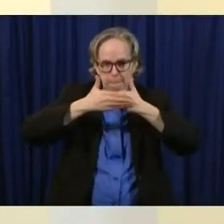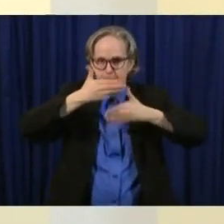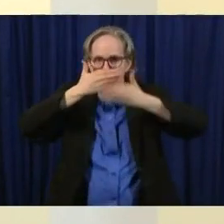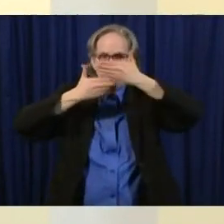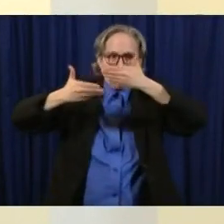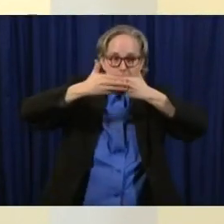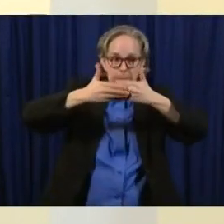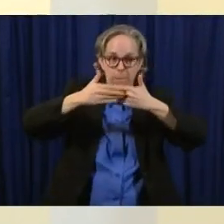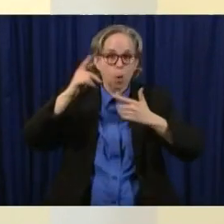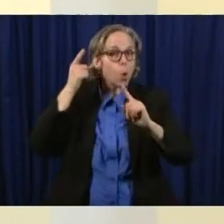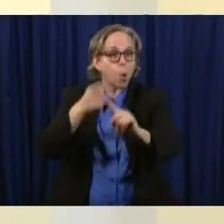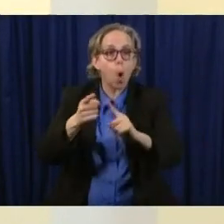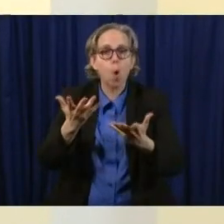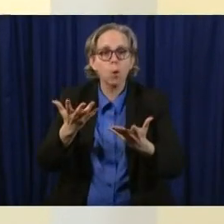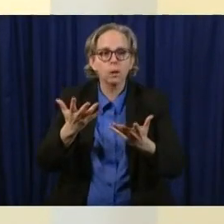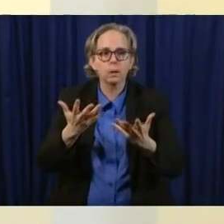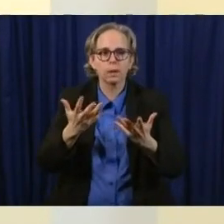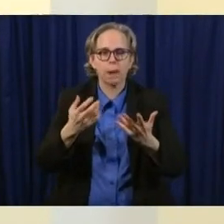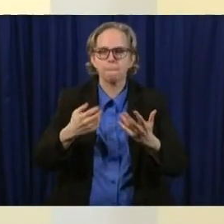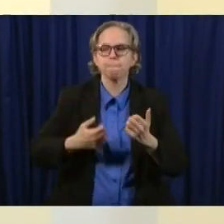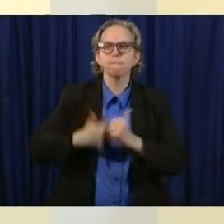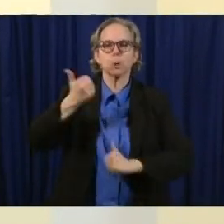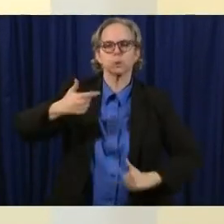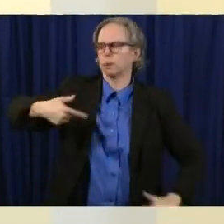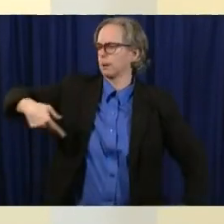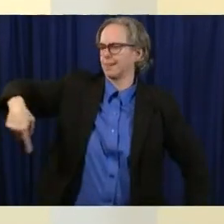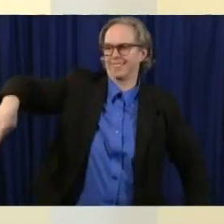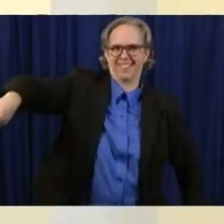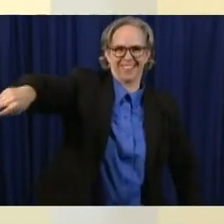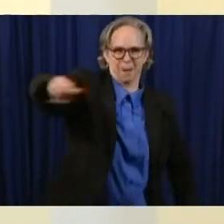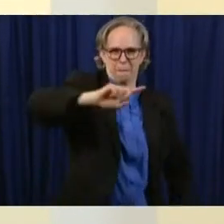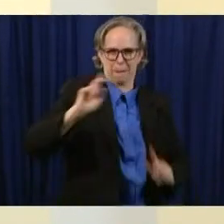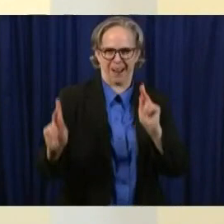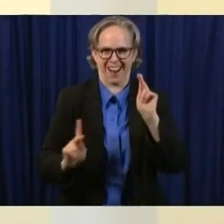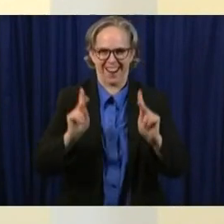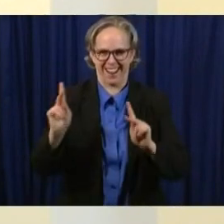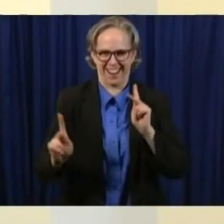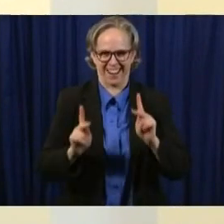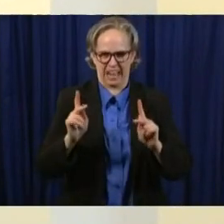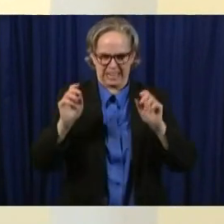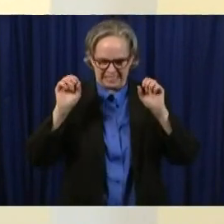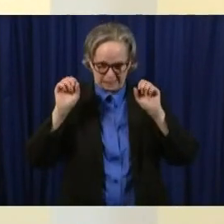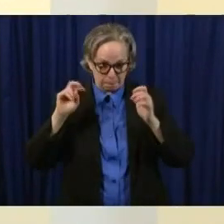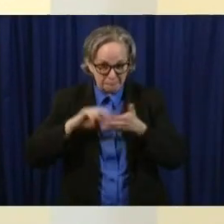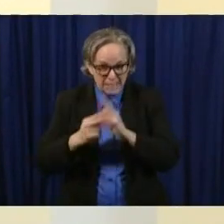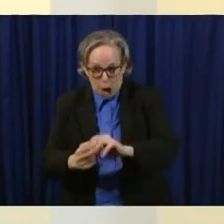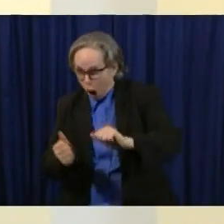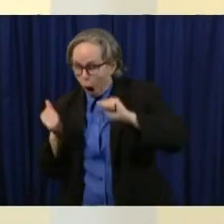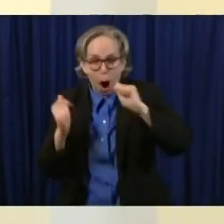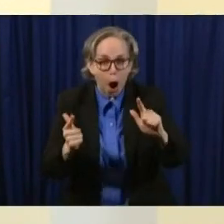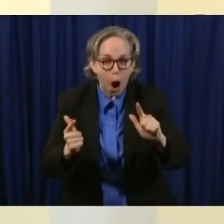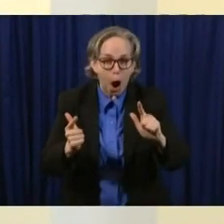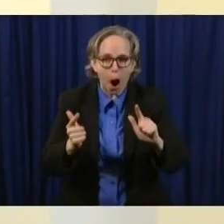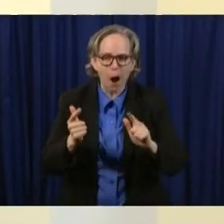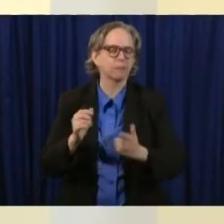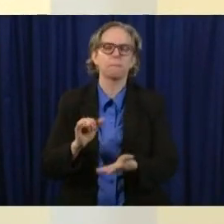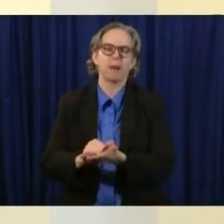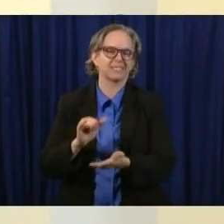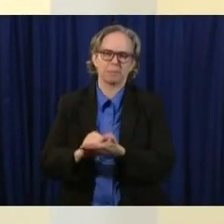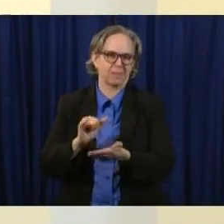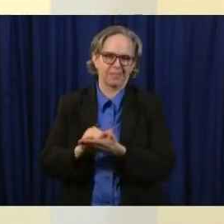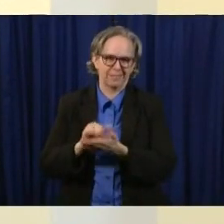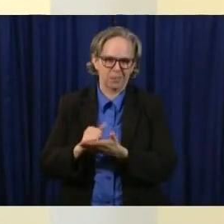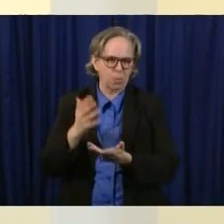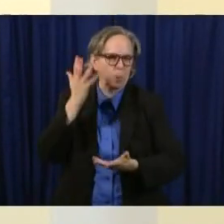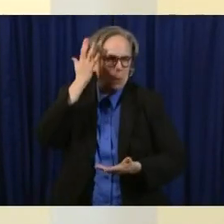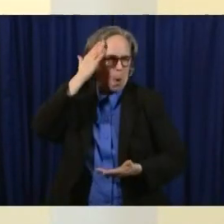doing the right thing we're never going to be able to get everyone to do the exact right thing um but i want us to think